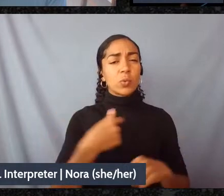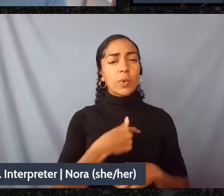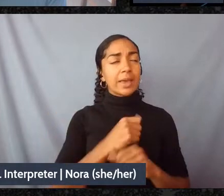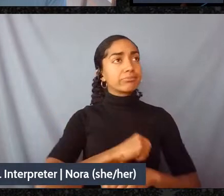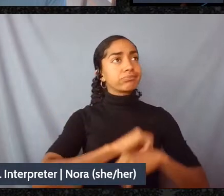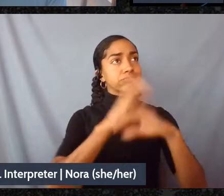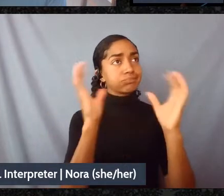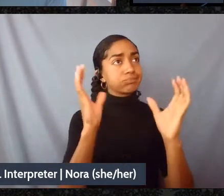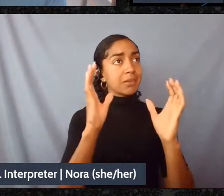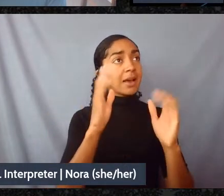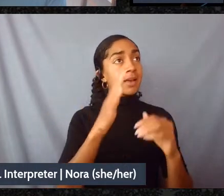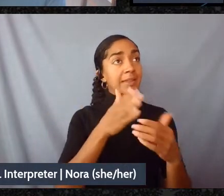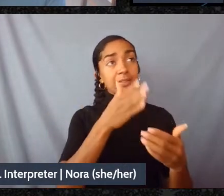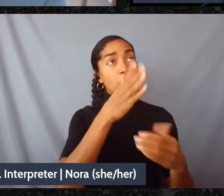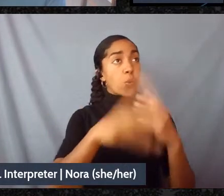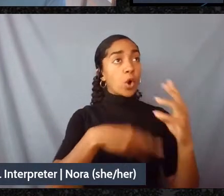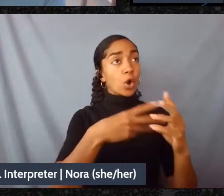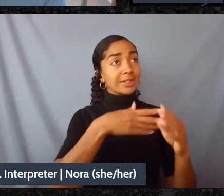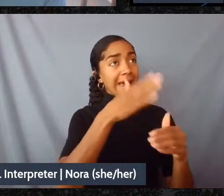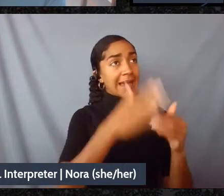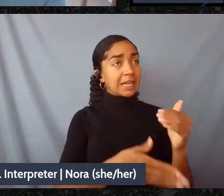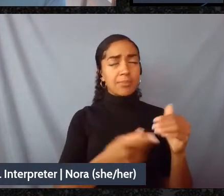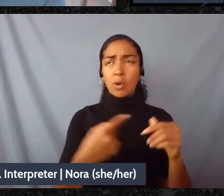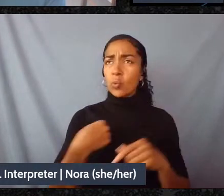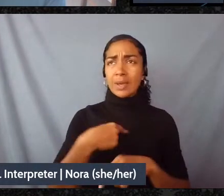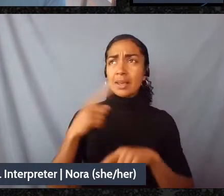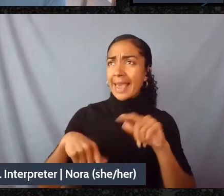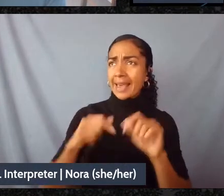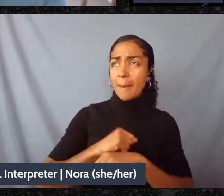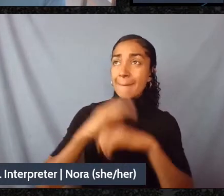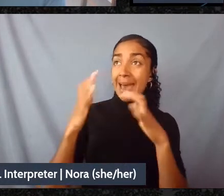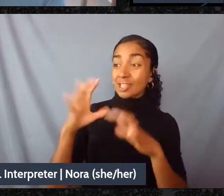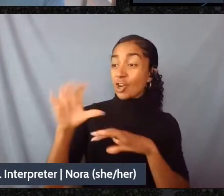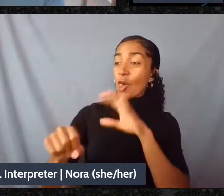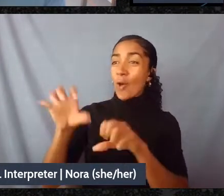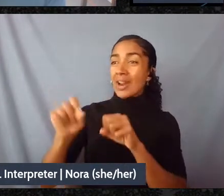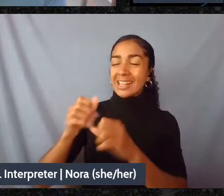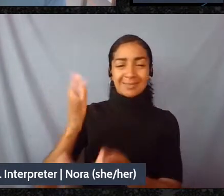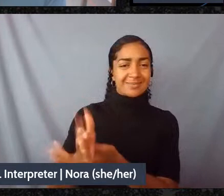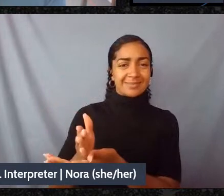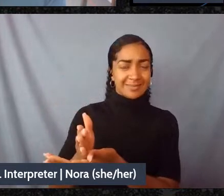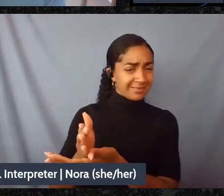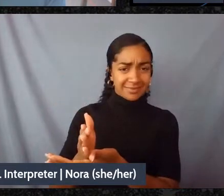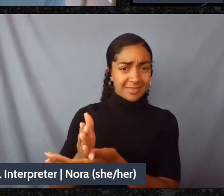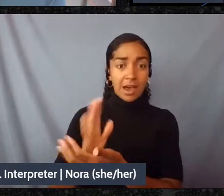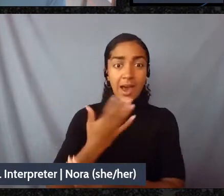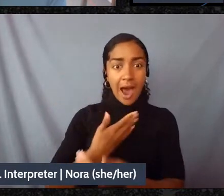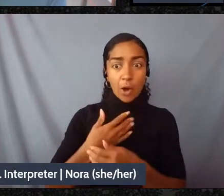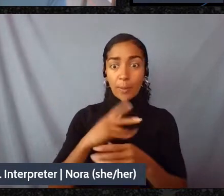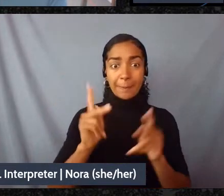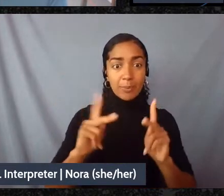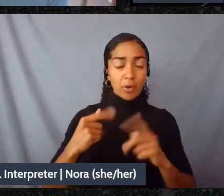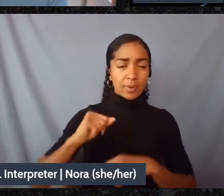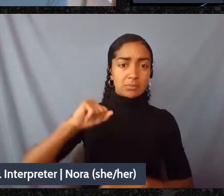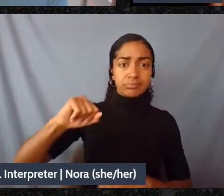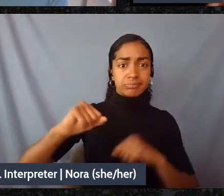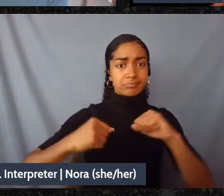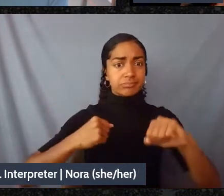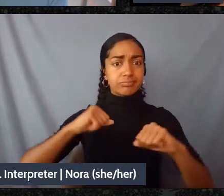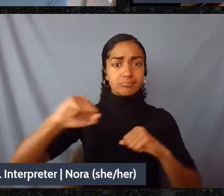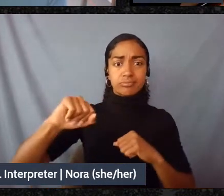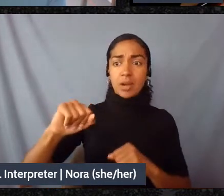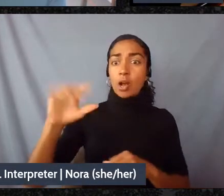the ending of colonialism? You know, our people have been refusing domination, control, and exploitation in these lands by colonial forces since